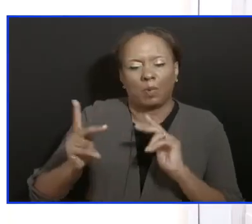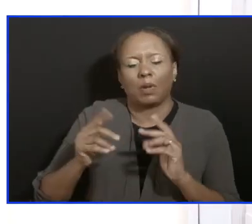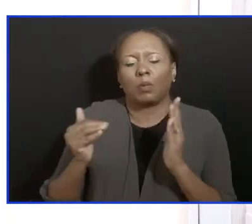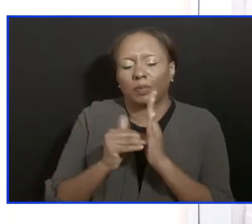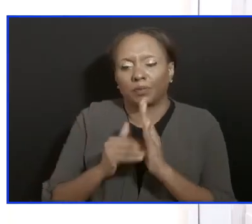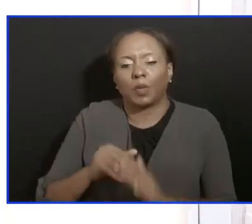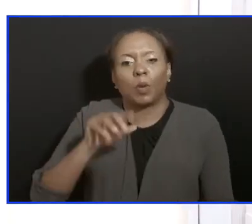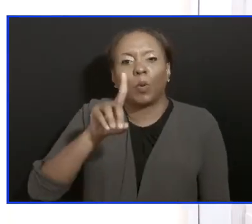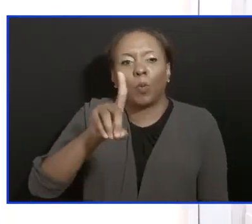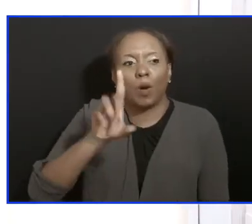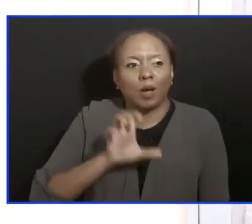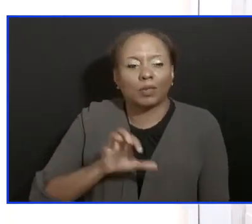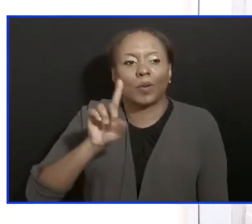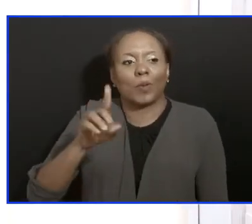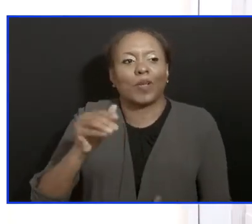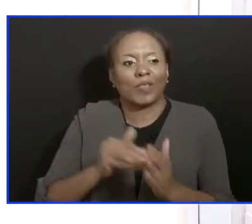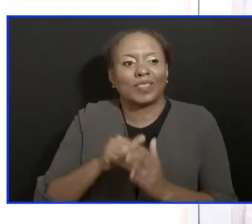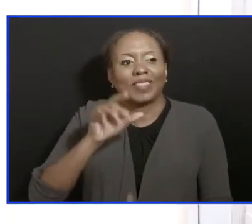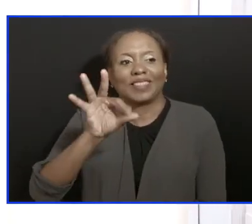Yesterday,